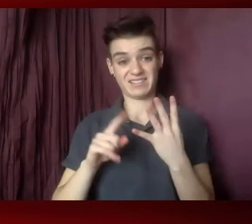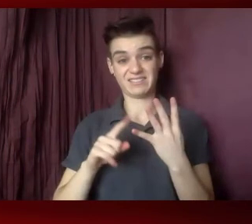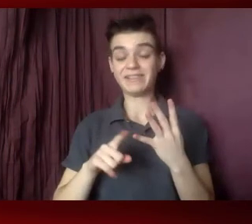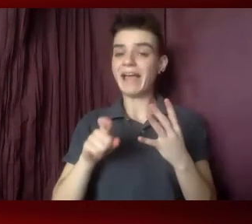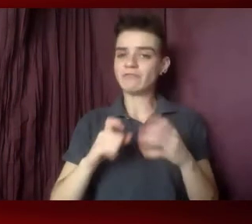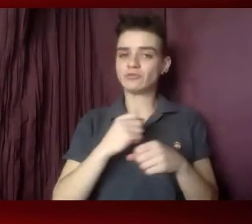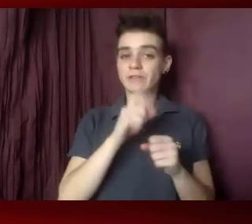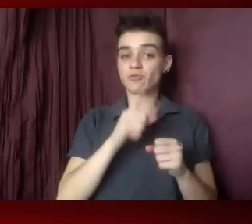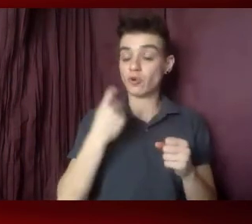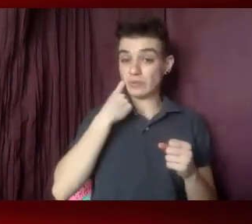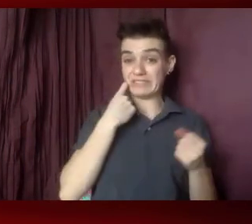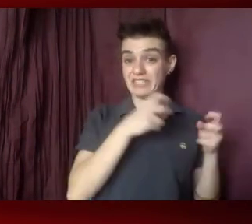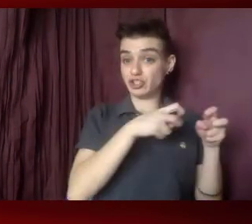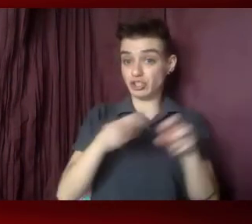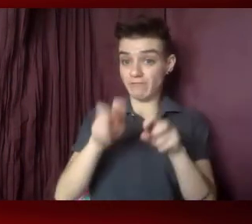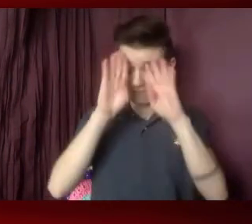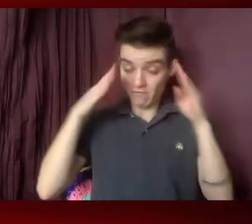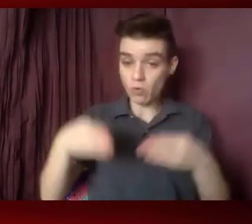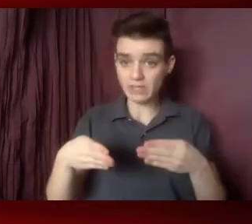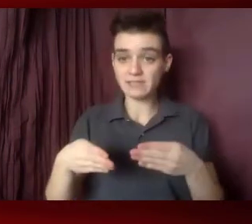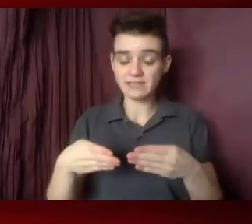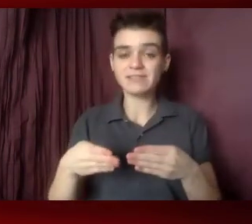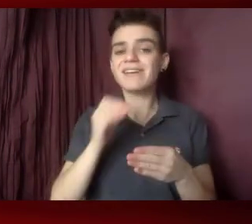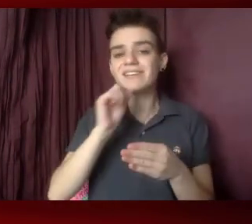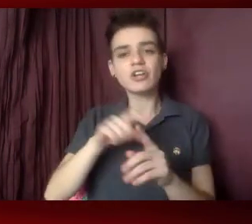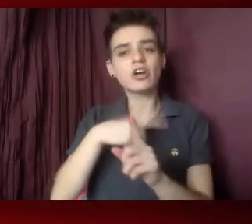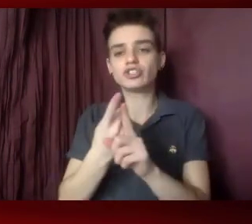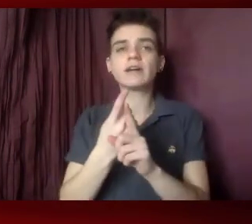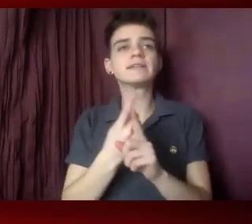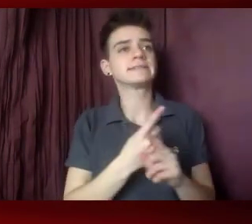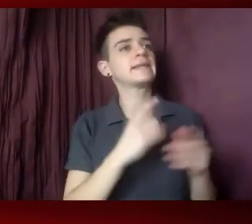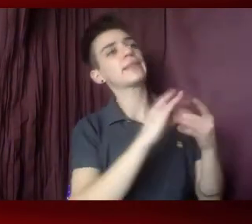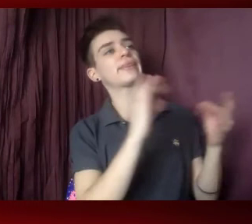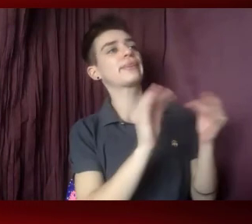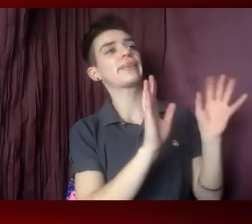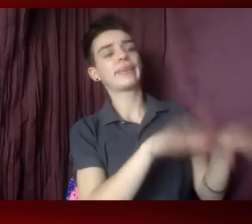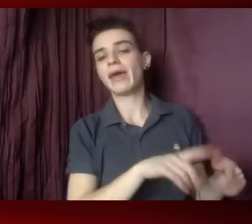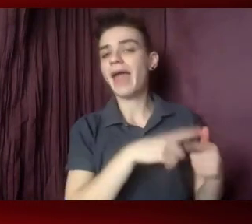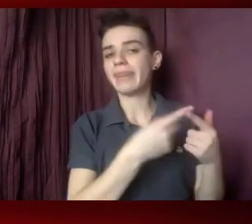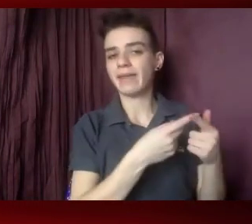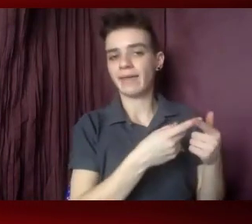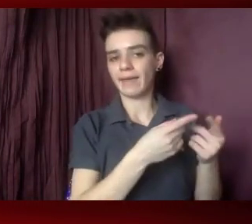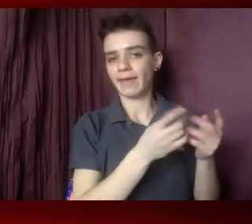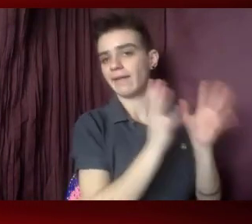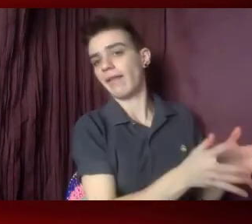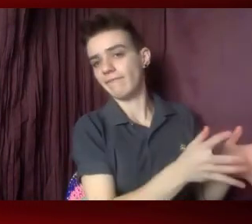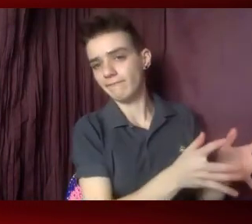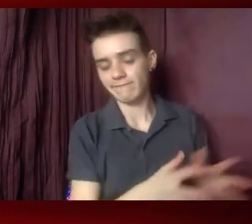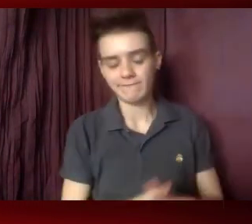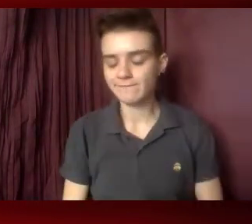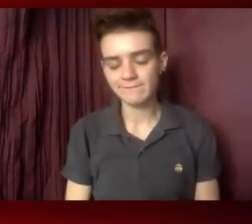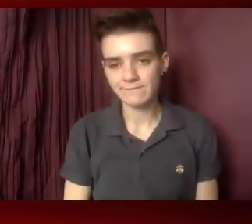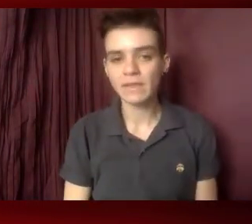focus to address health equity issues are not just words spoken or task forces that are created and soon forgotten.